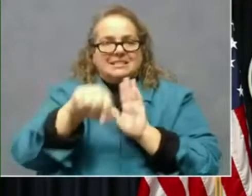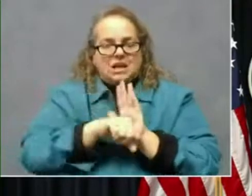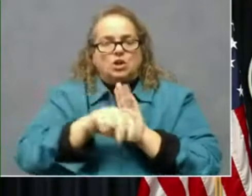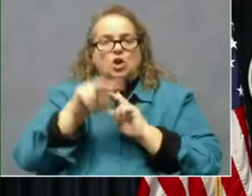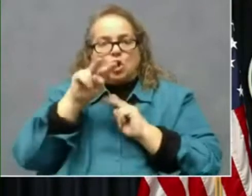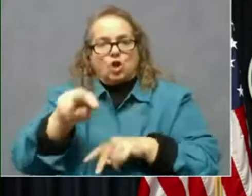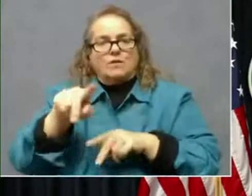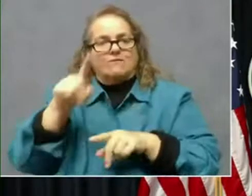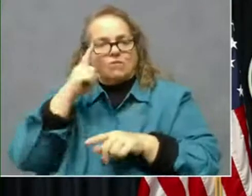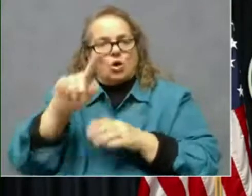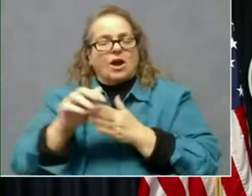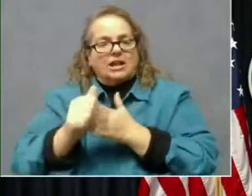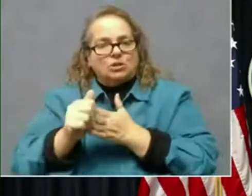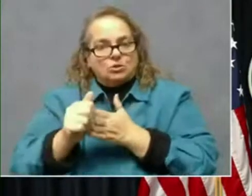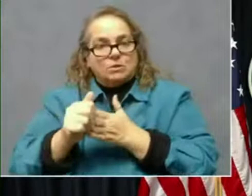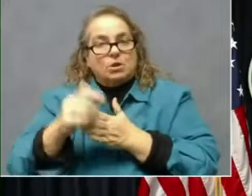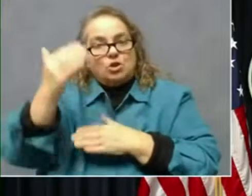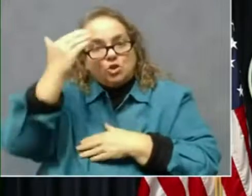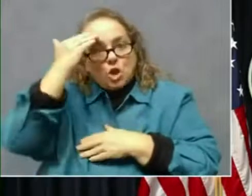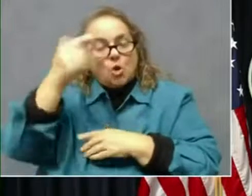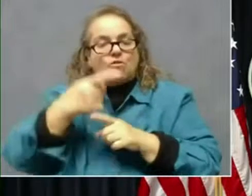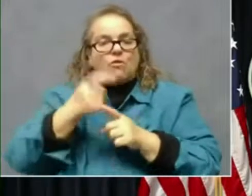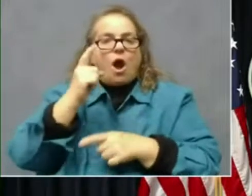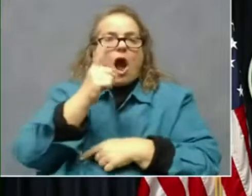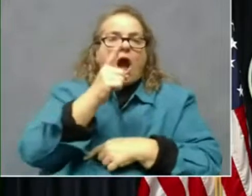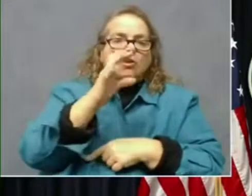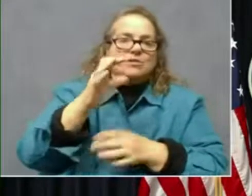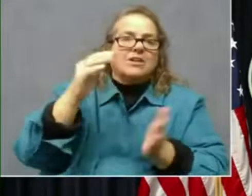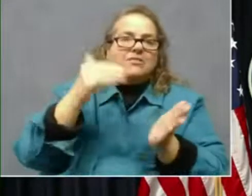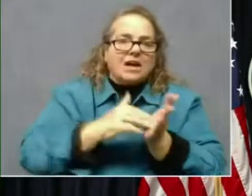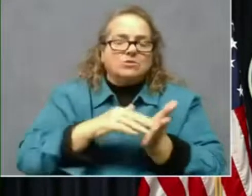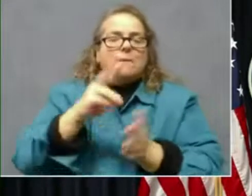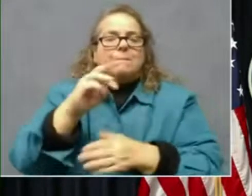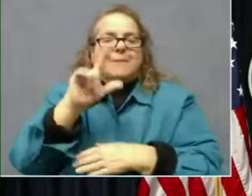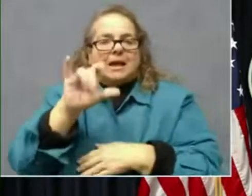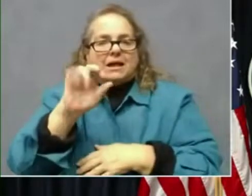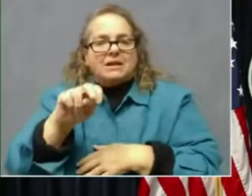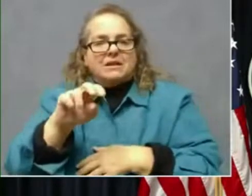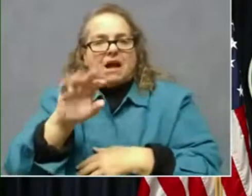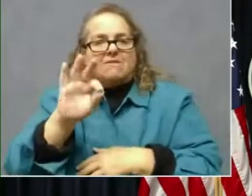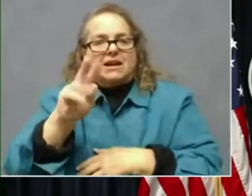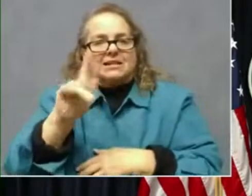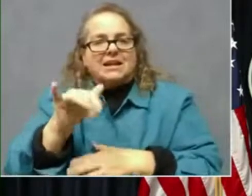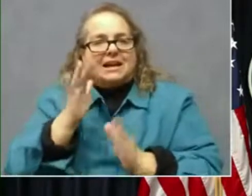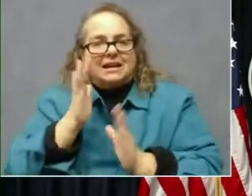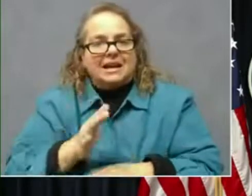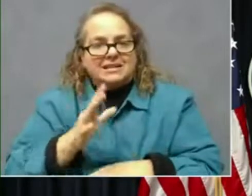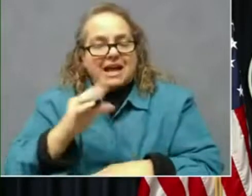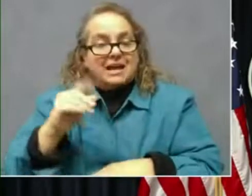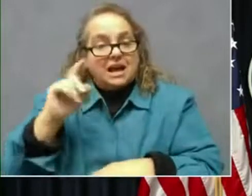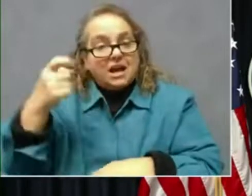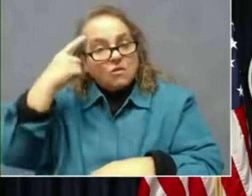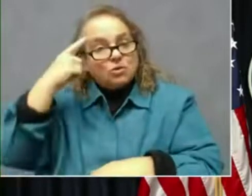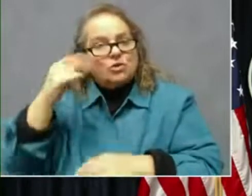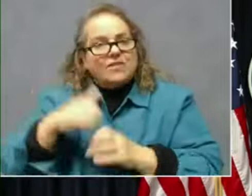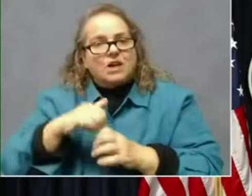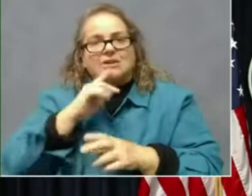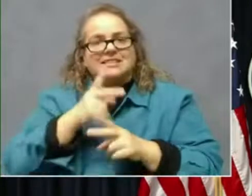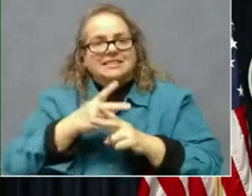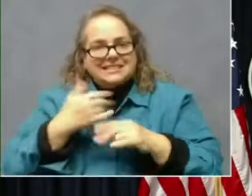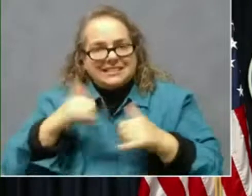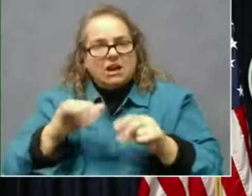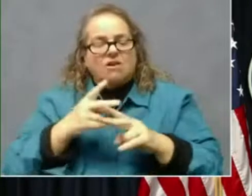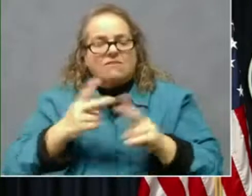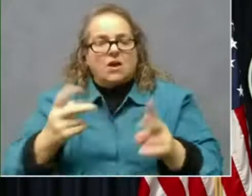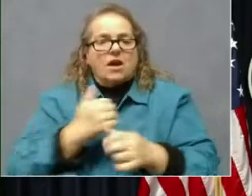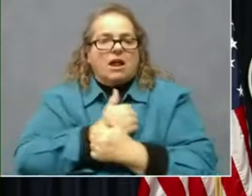of thousands, if not millions of Kentuckians and governors who are still beloved by so many folks that put trust